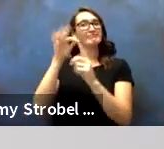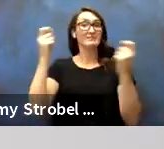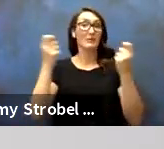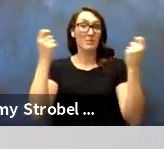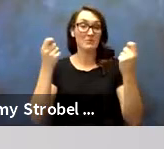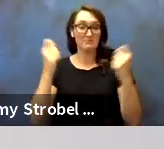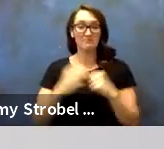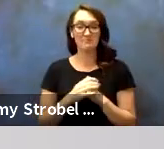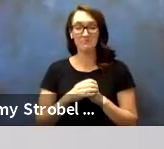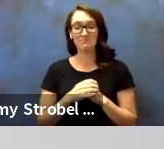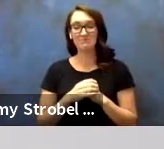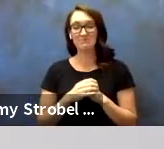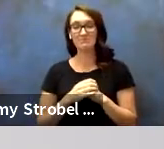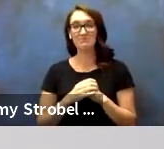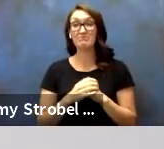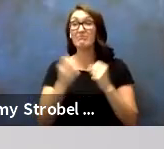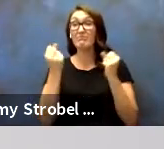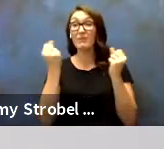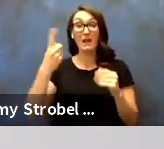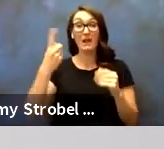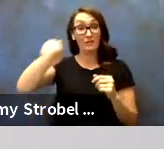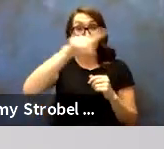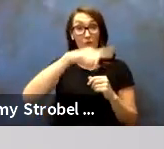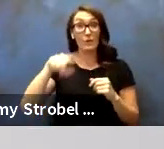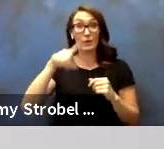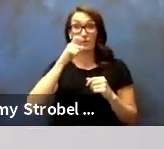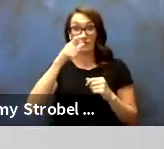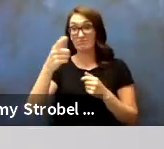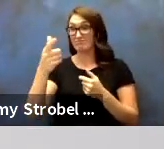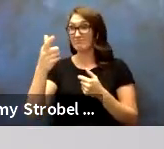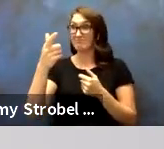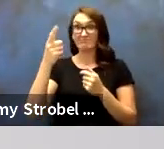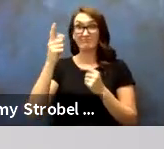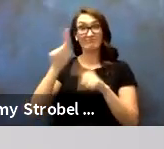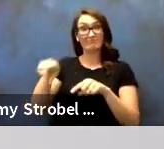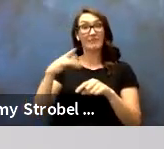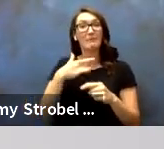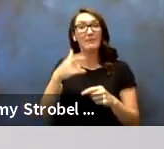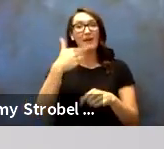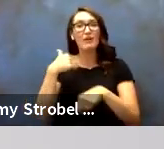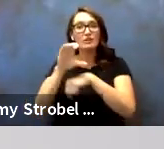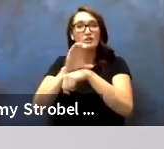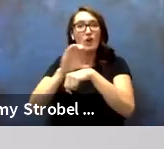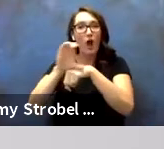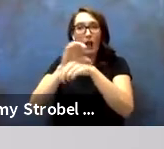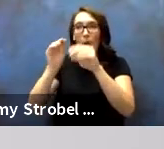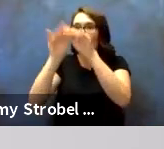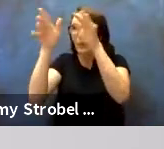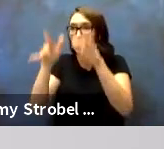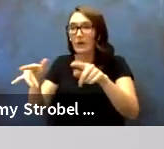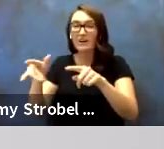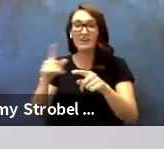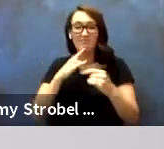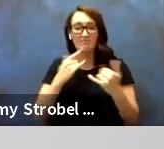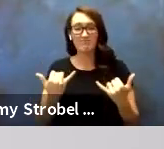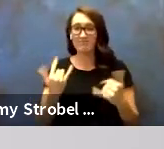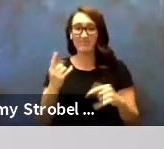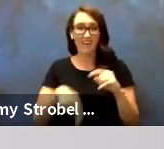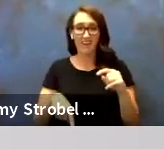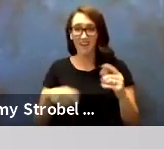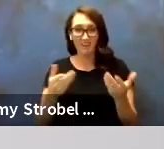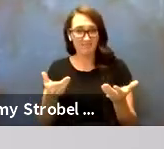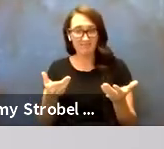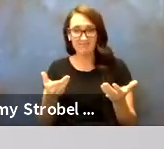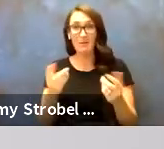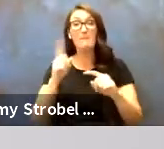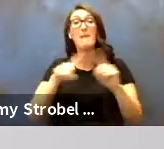many of you who have been part of this, you know that we have a chocolate fountain when we come together. We can't have a chocolate fountain, but you know what? We have